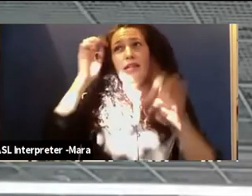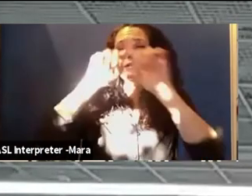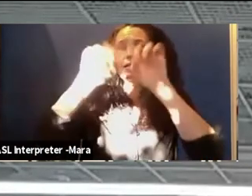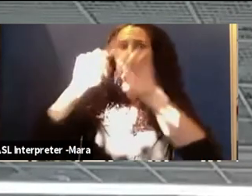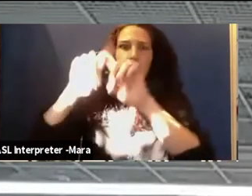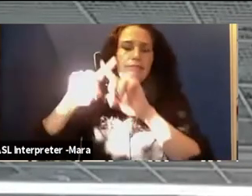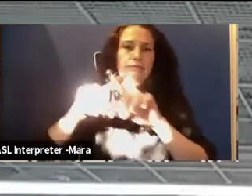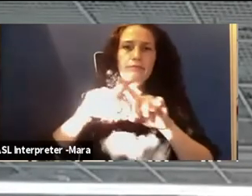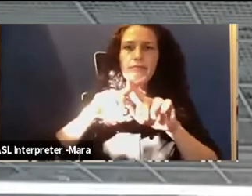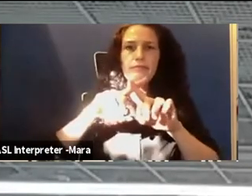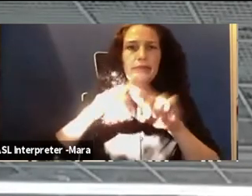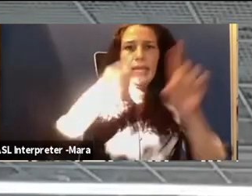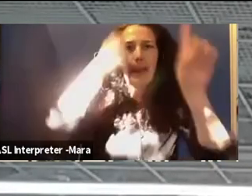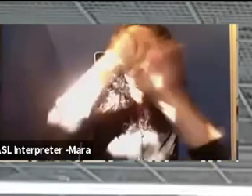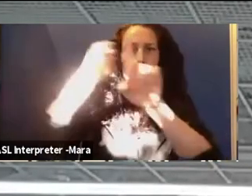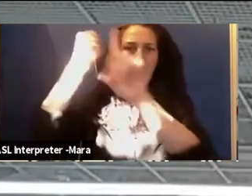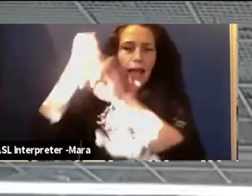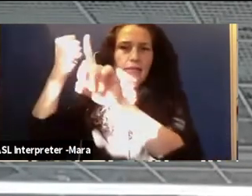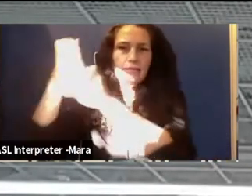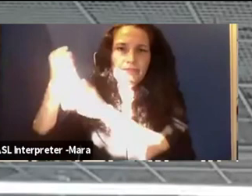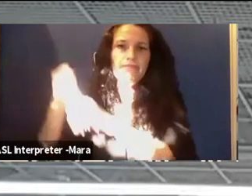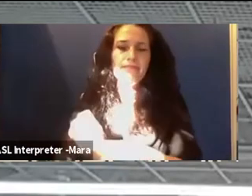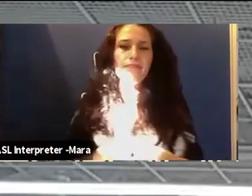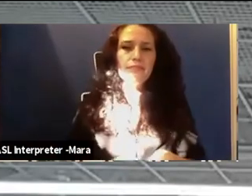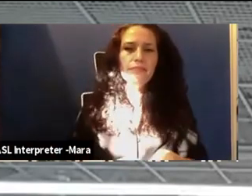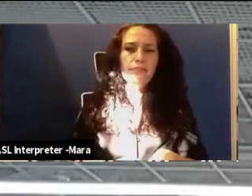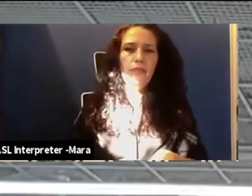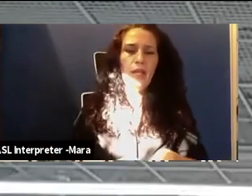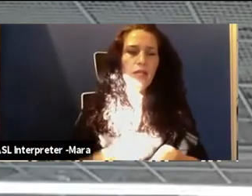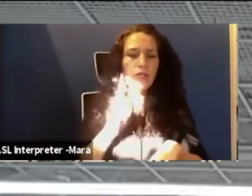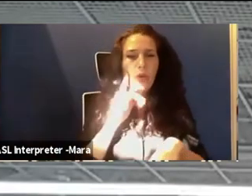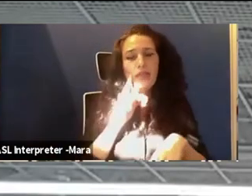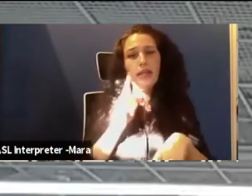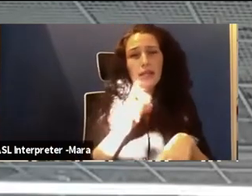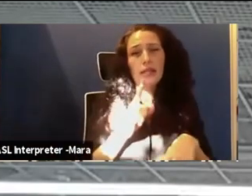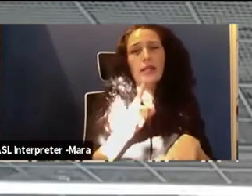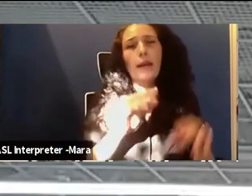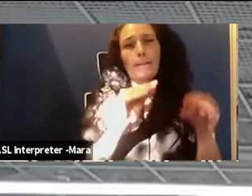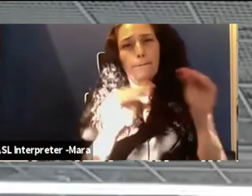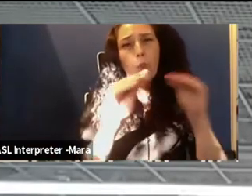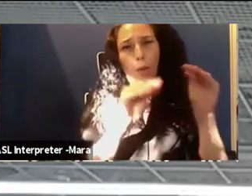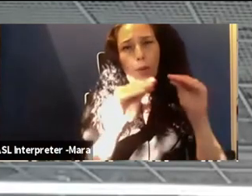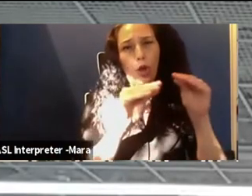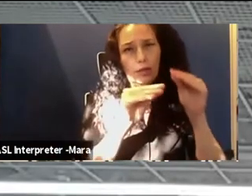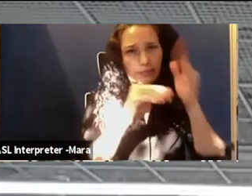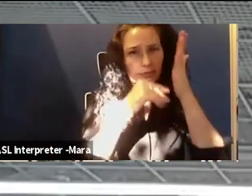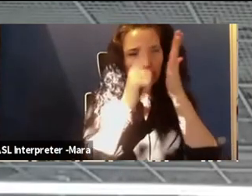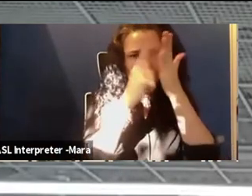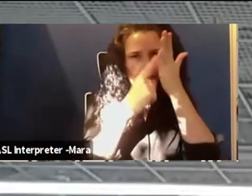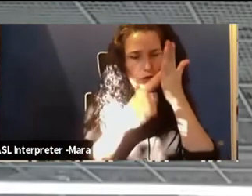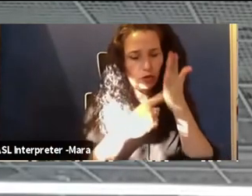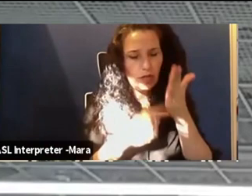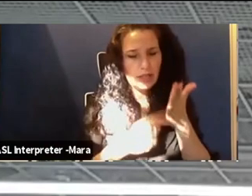everything impacts it. So without a doubt, mobile forensics is one of the biggest challenges that we have in our space, just due